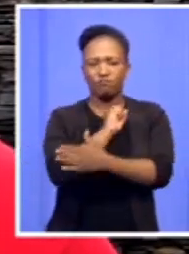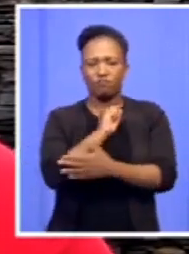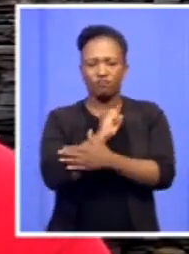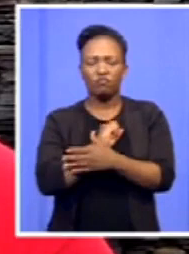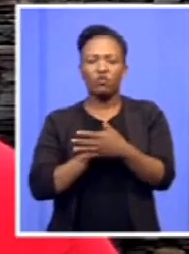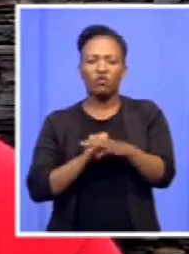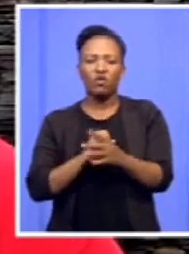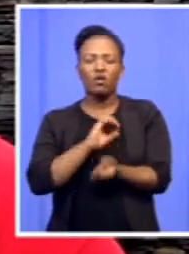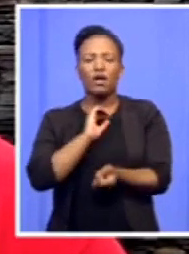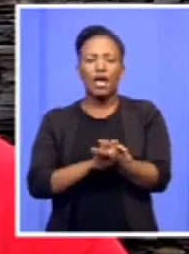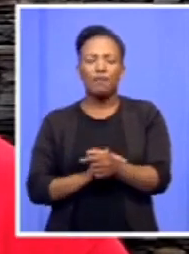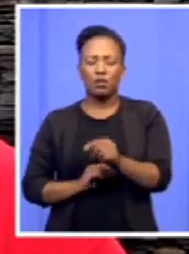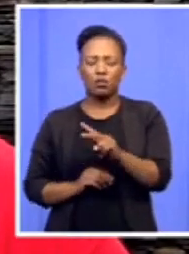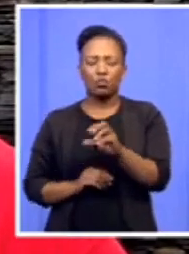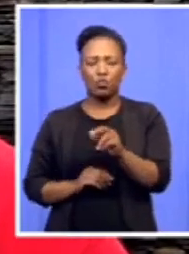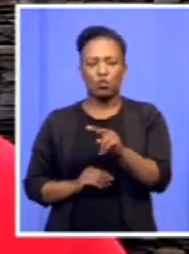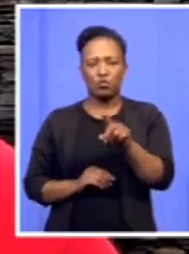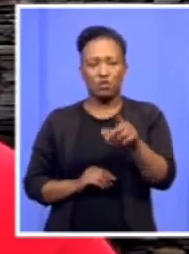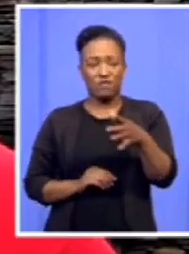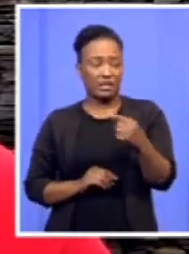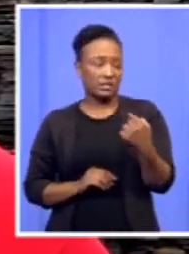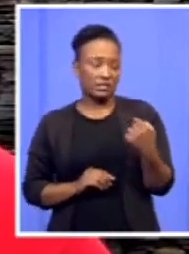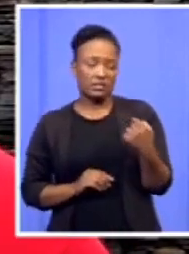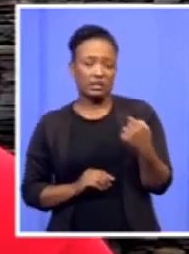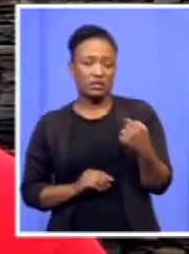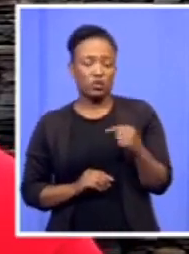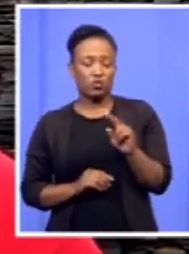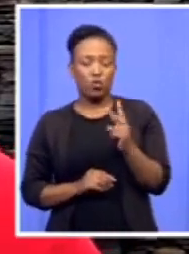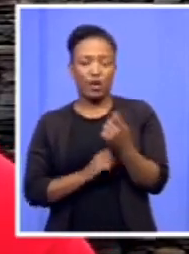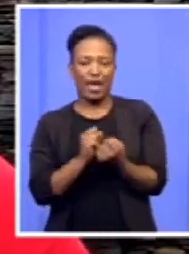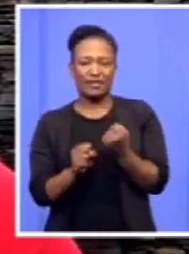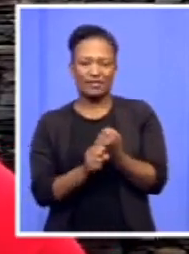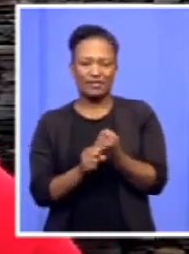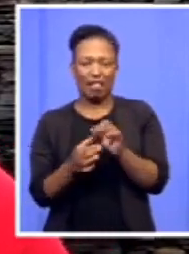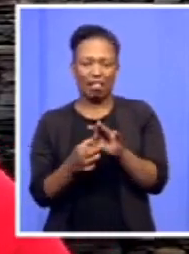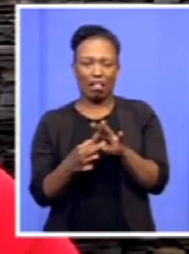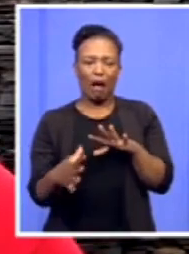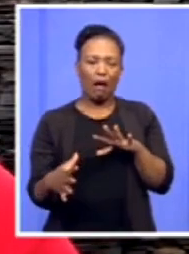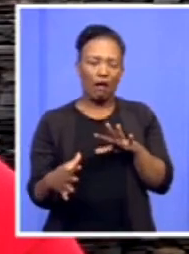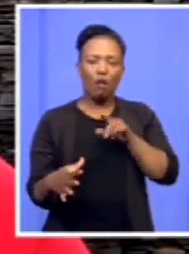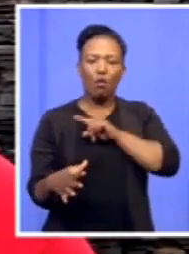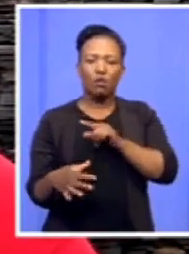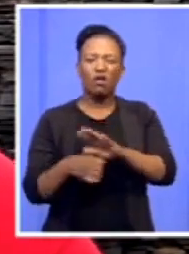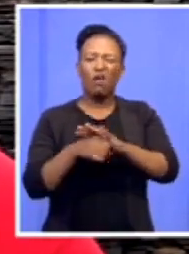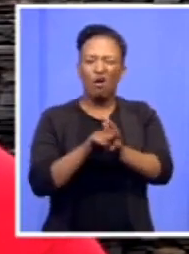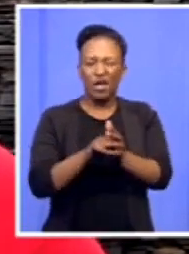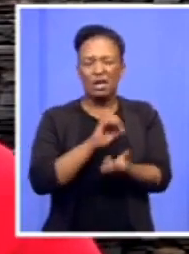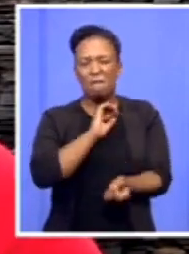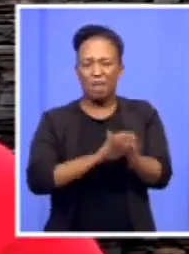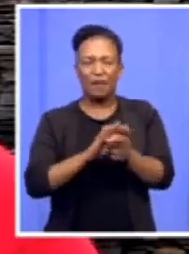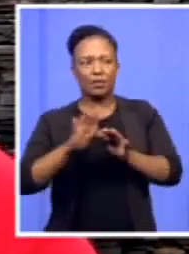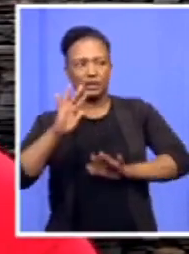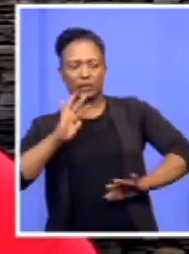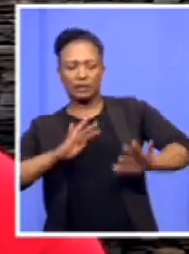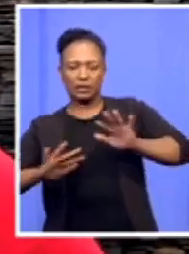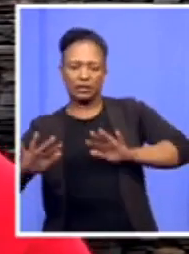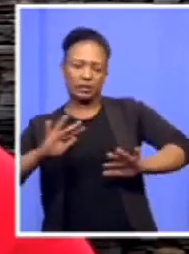we had a two-year slam because of COVID-19. That's why we've taken a decision that now that we believe COVID